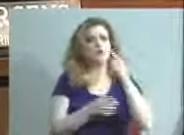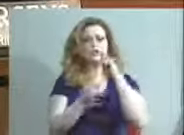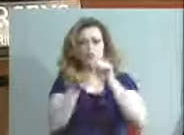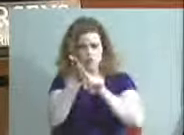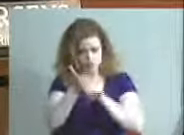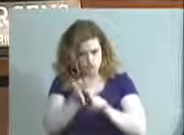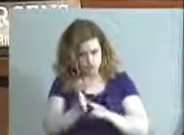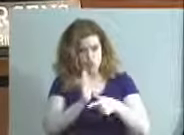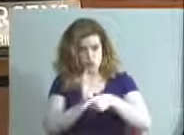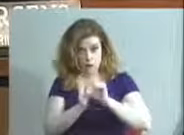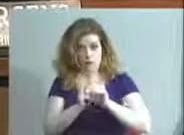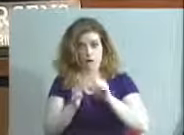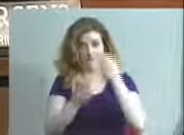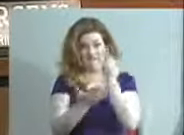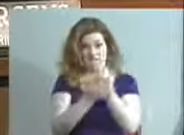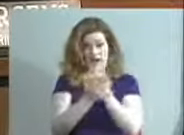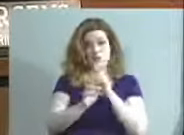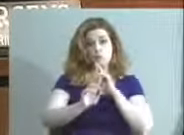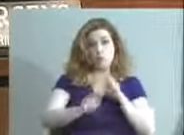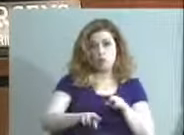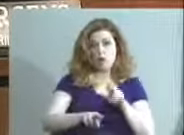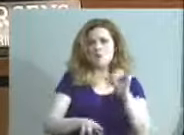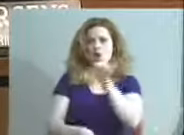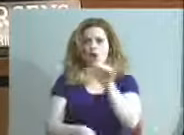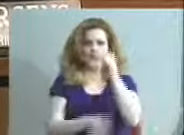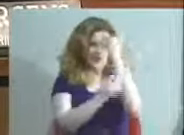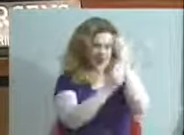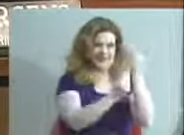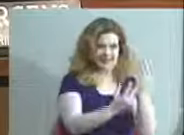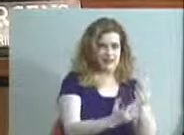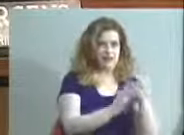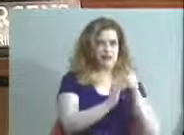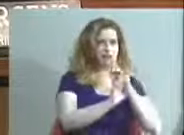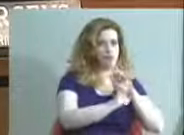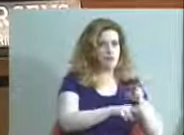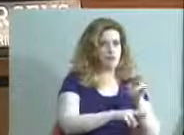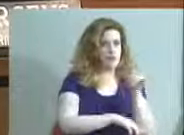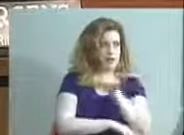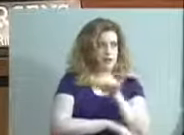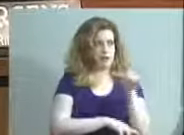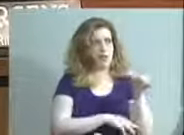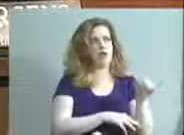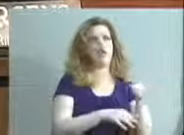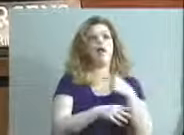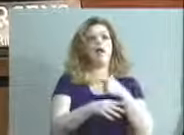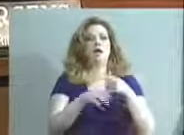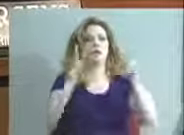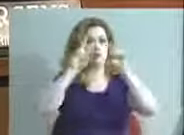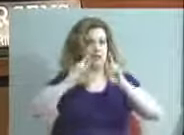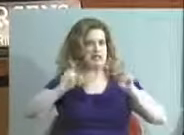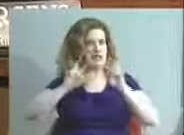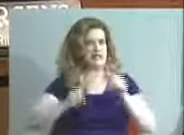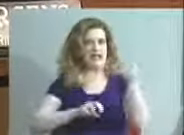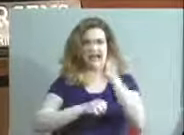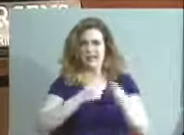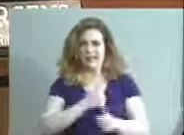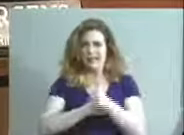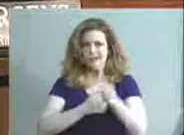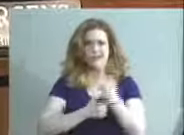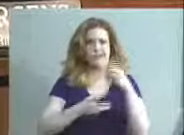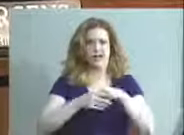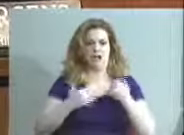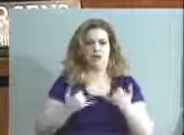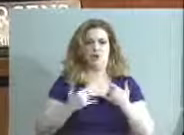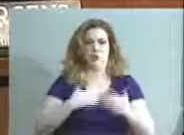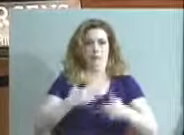our financial reporting, but to review our data reporting as well, and to assess any risk in our